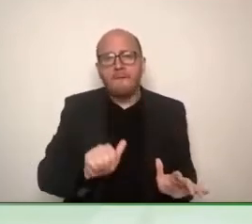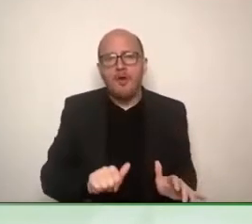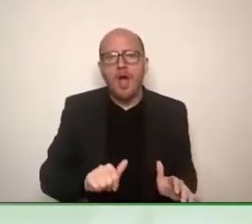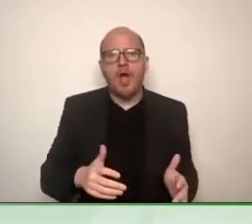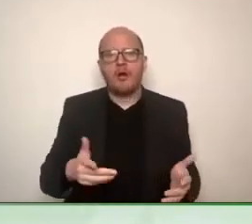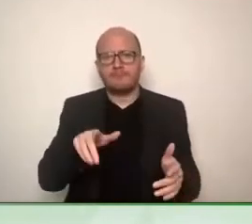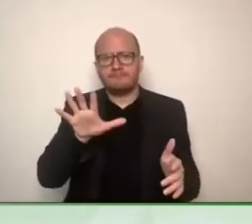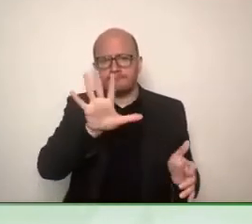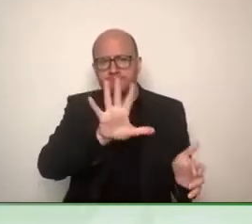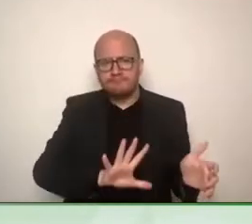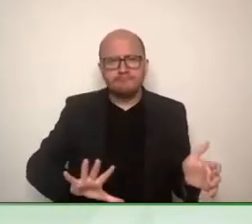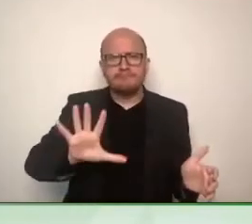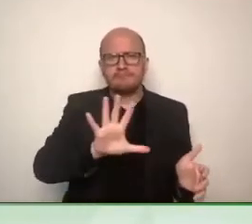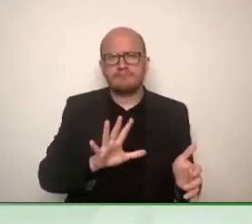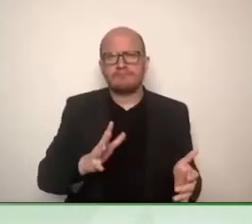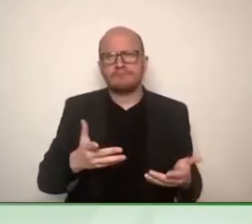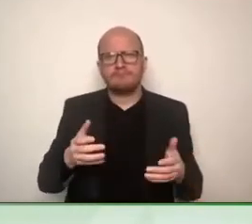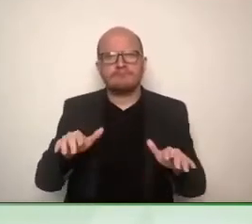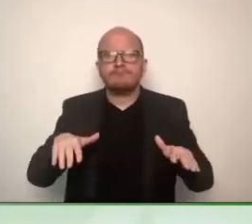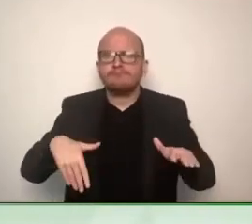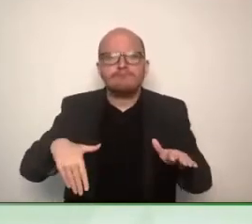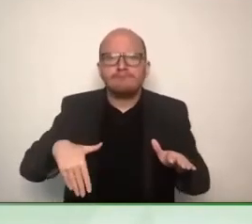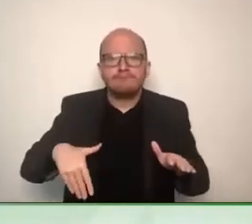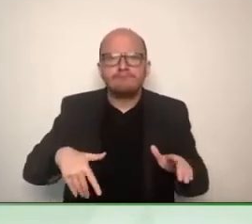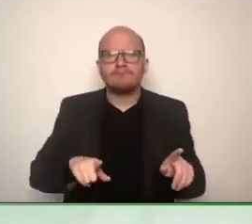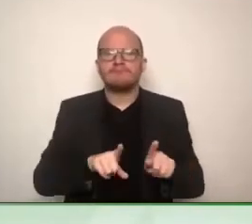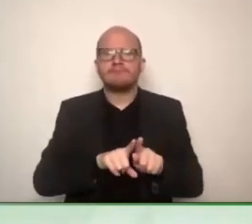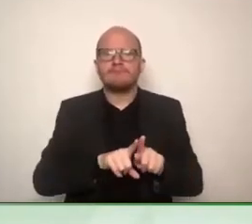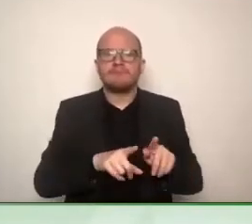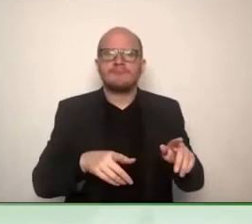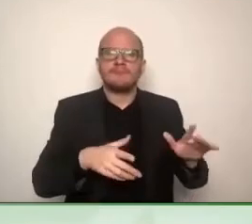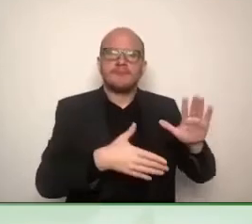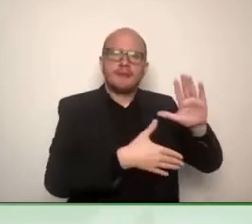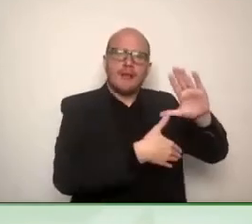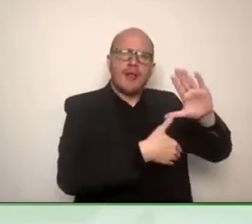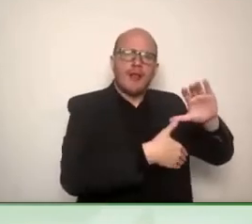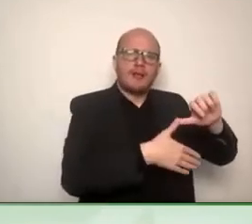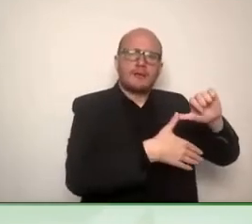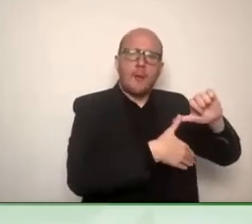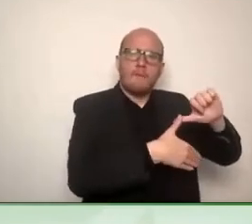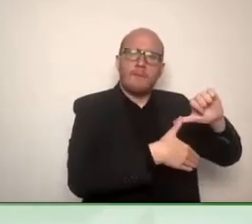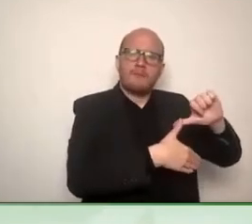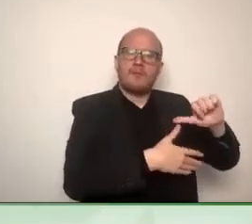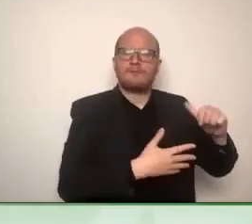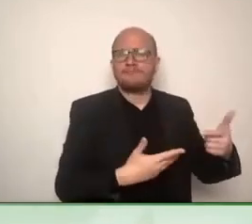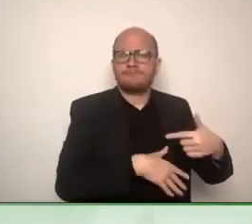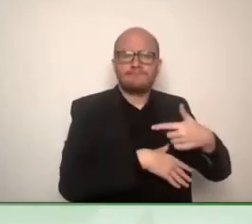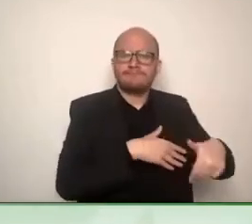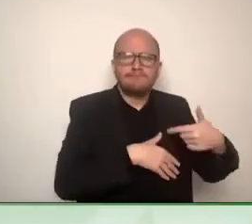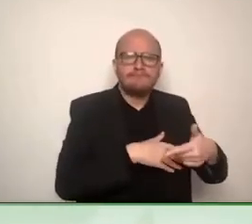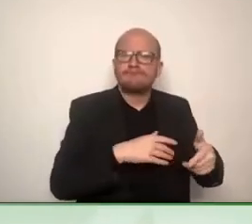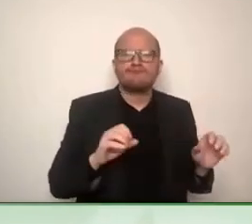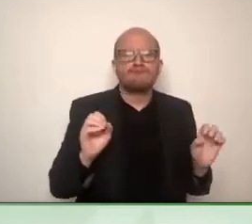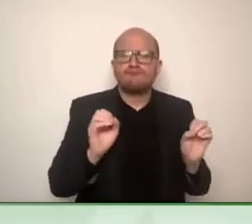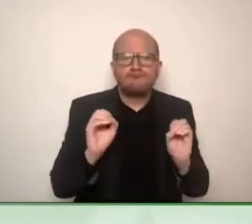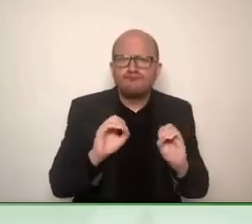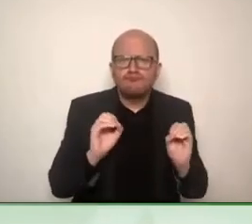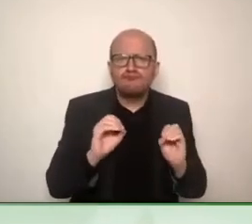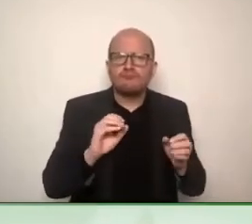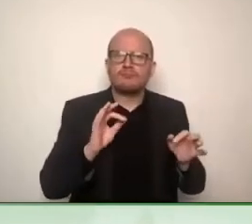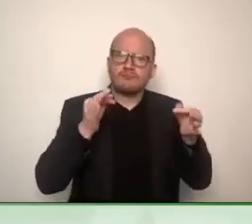in Latin America. We try to do that. So that's one side that we don't cover those parts of the world yet.